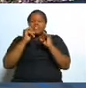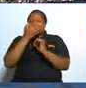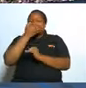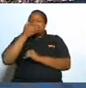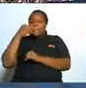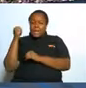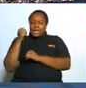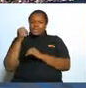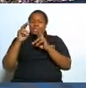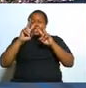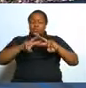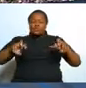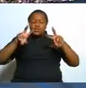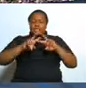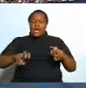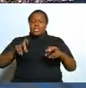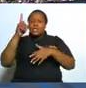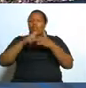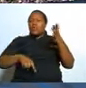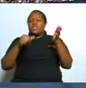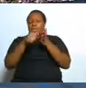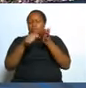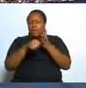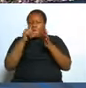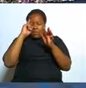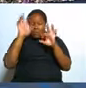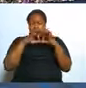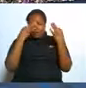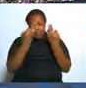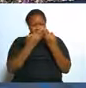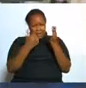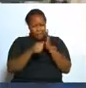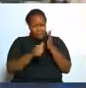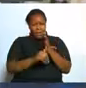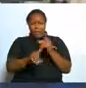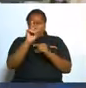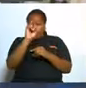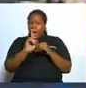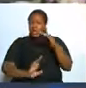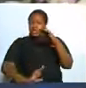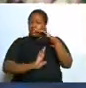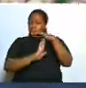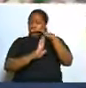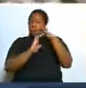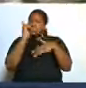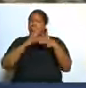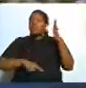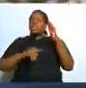see the root cause of family problems one of them the major one is communication